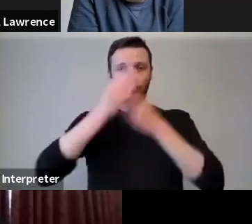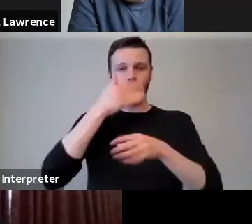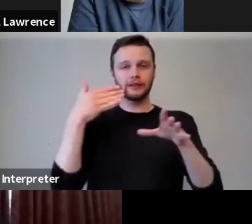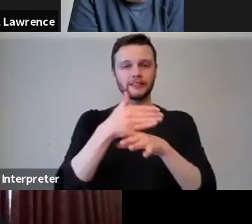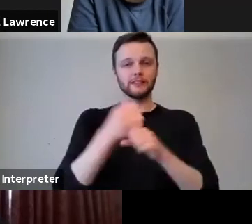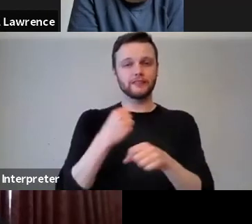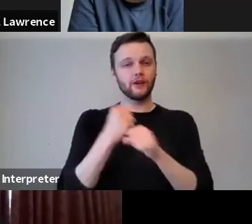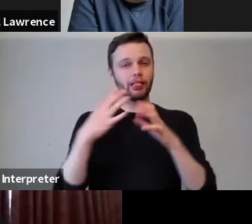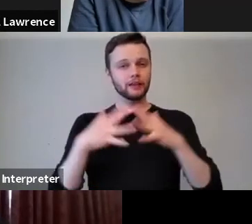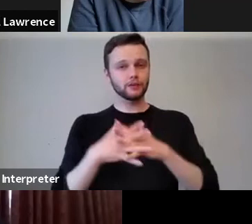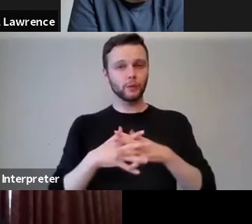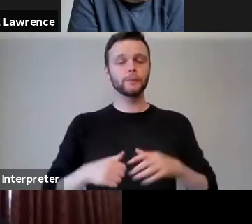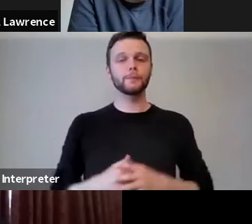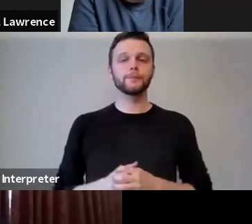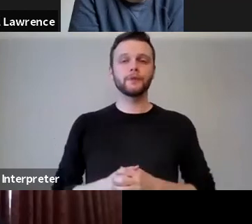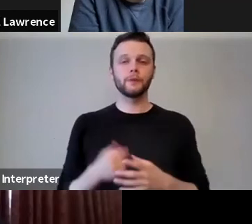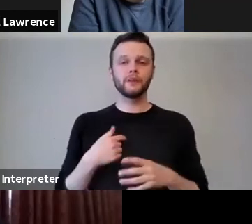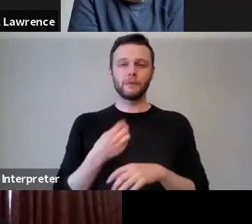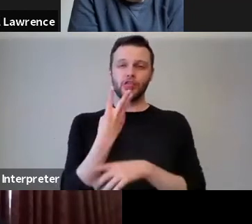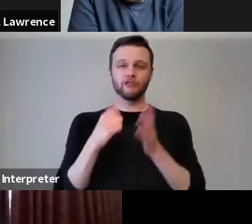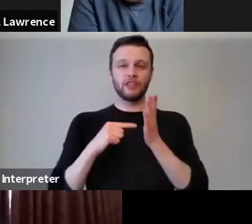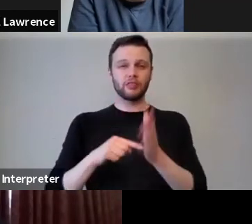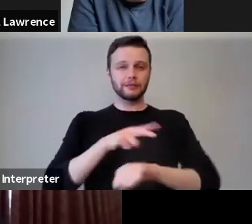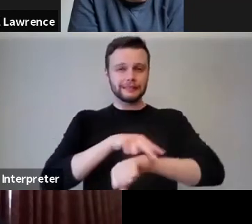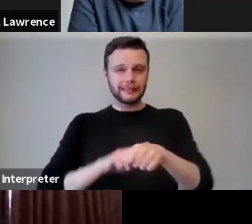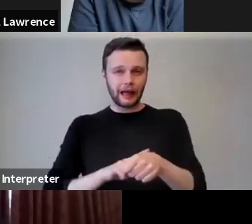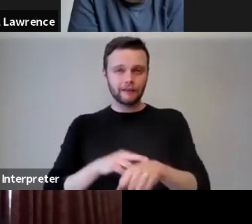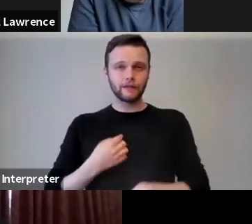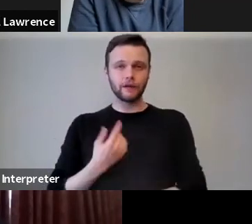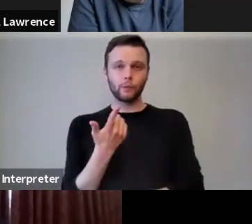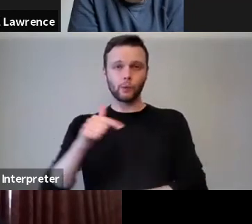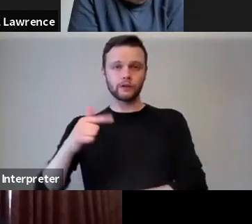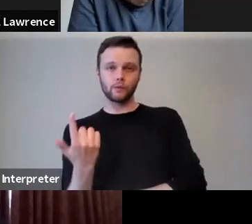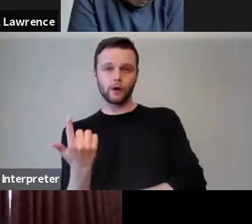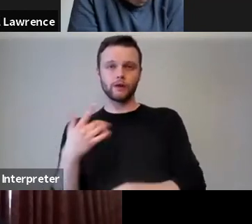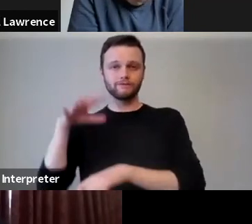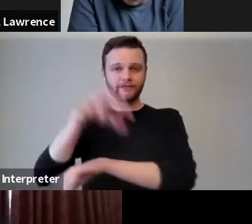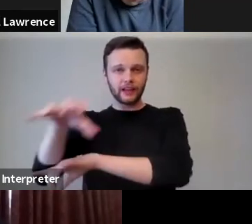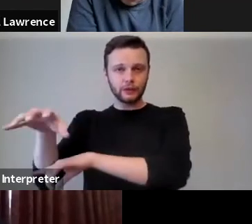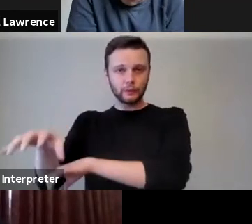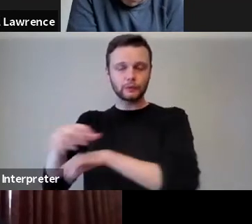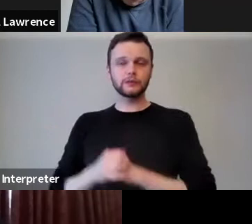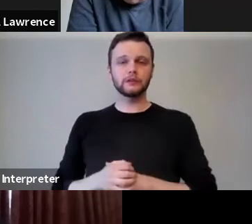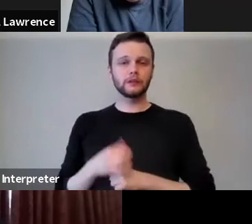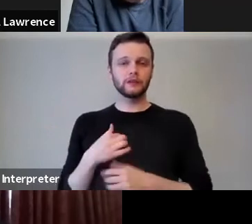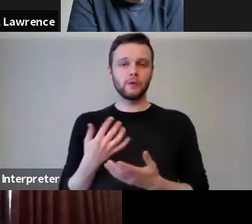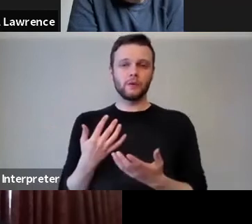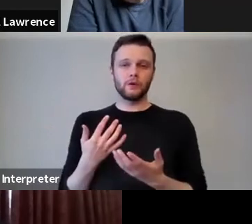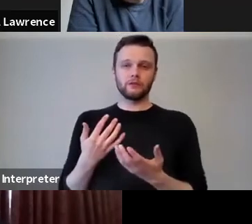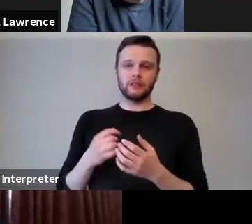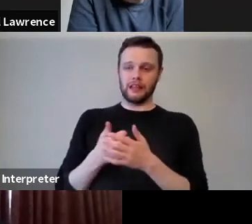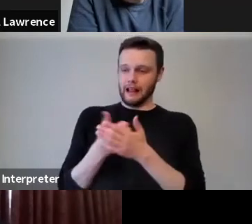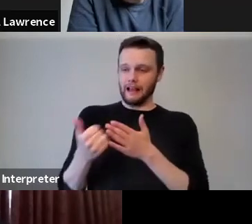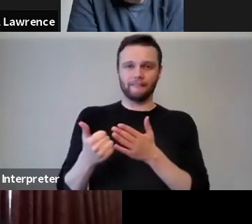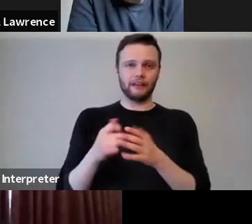Glasgow. We have nearly 3,000 staff, 171 venues therefore they are in every community